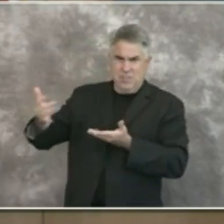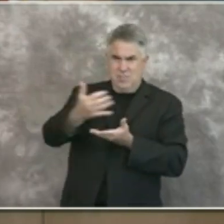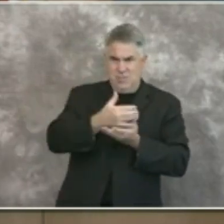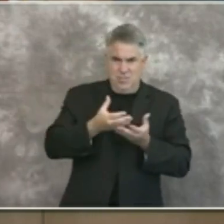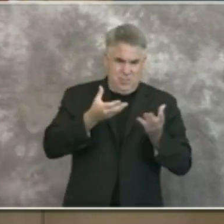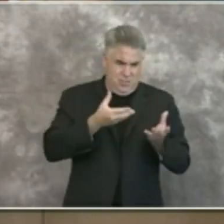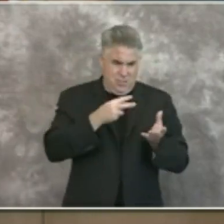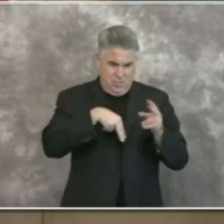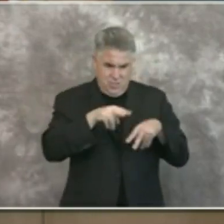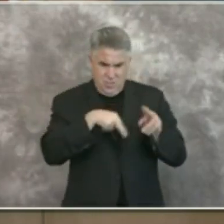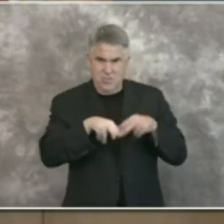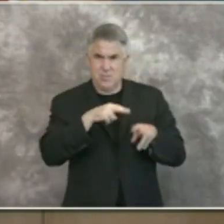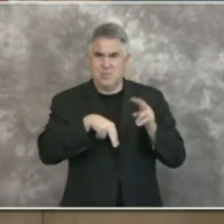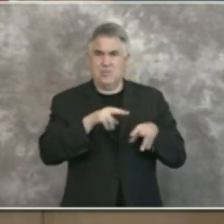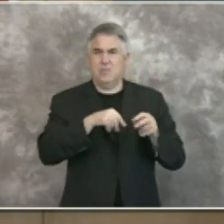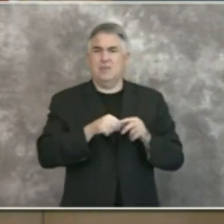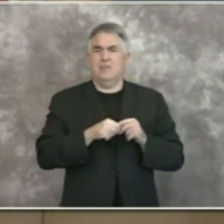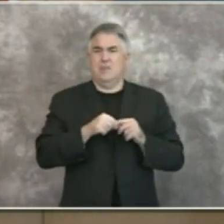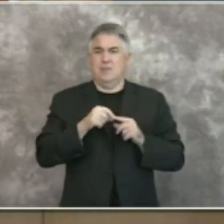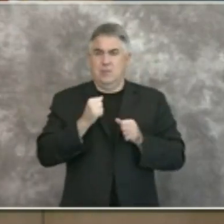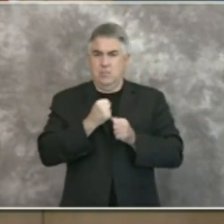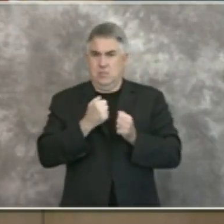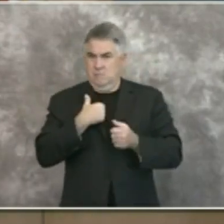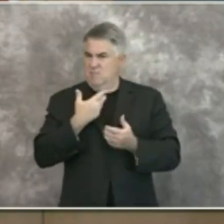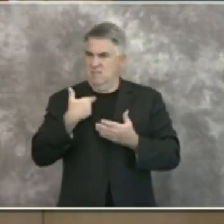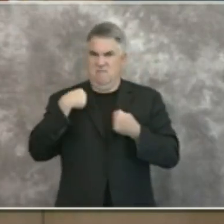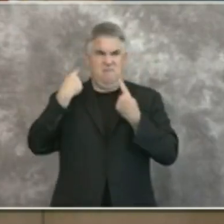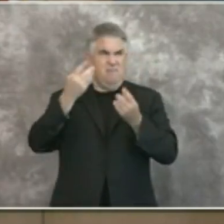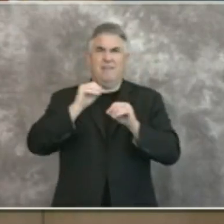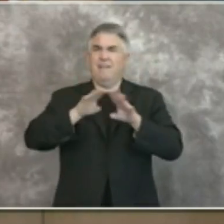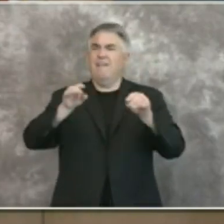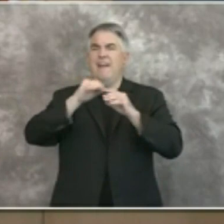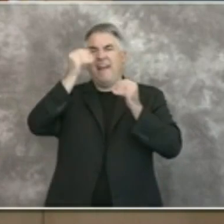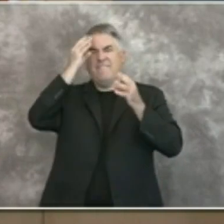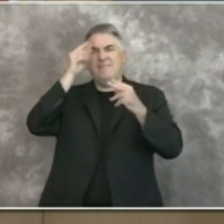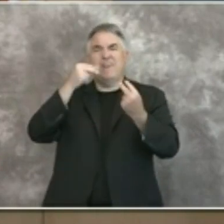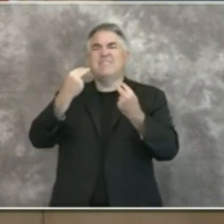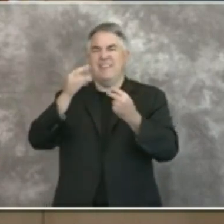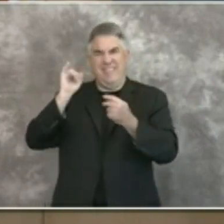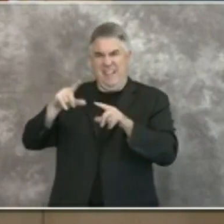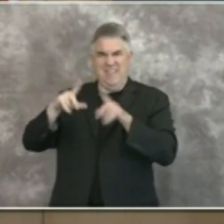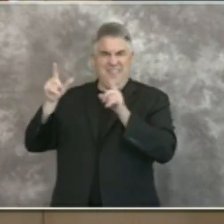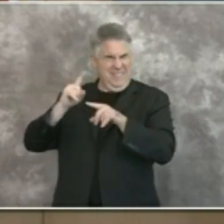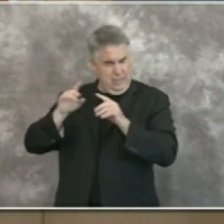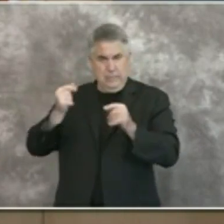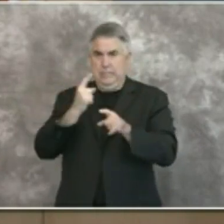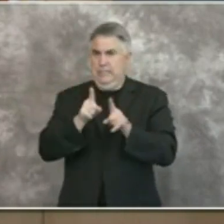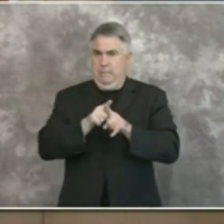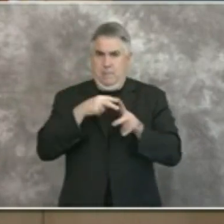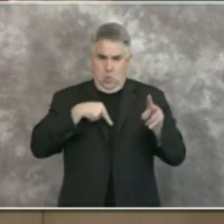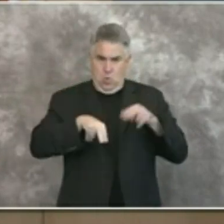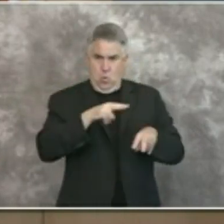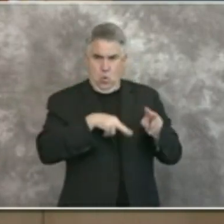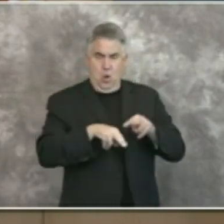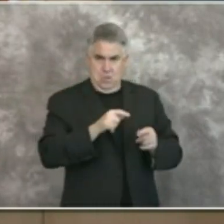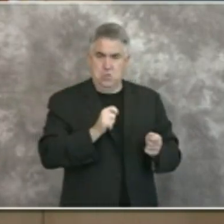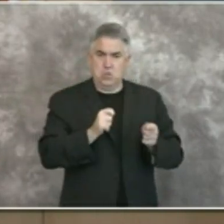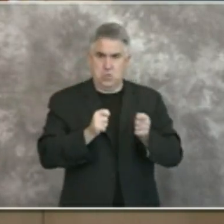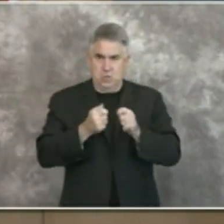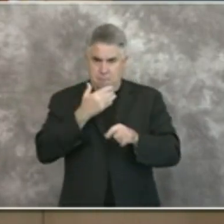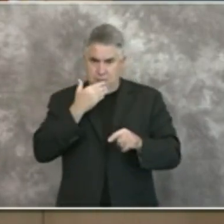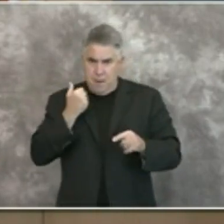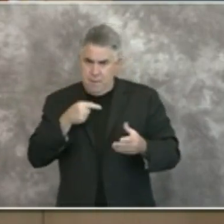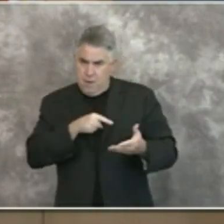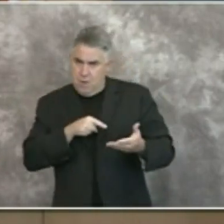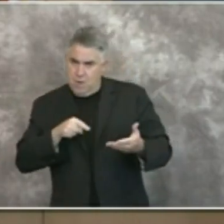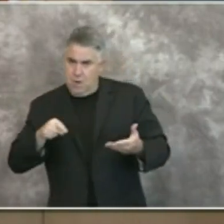things we've been sharing with you from the very beginning we continue to adapt and evolve as we get clearer indications of the best way